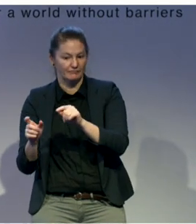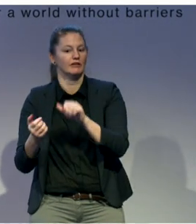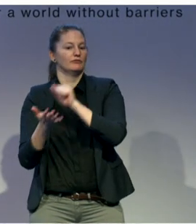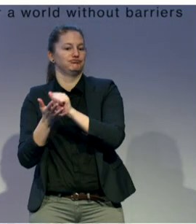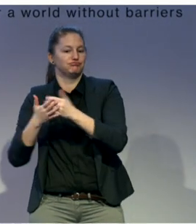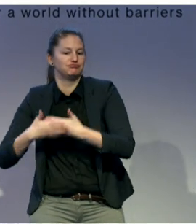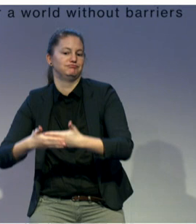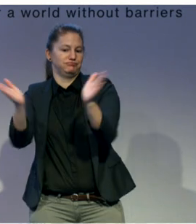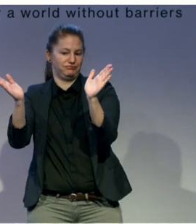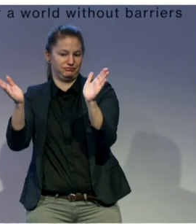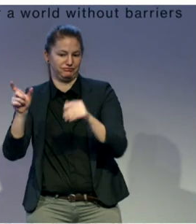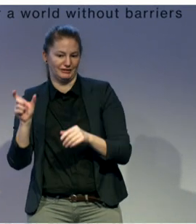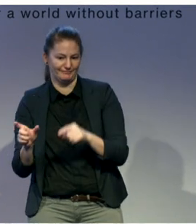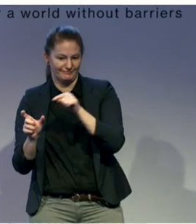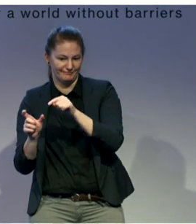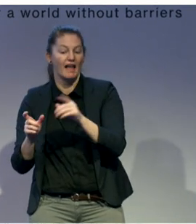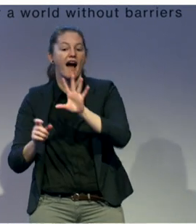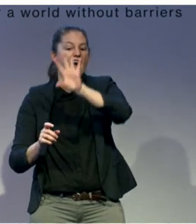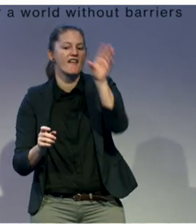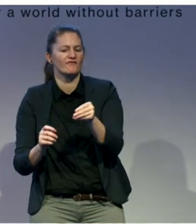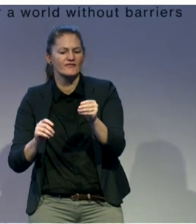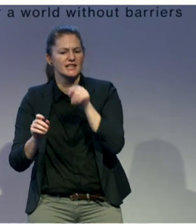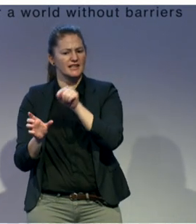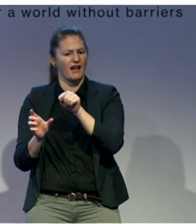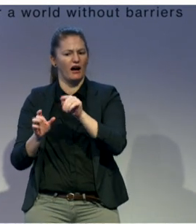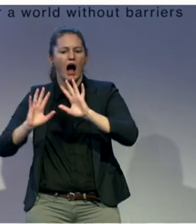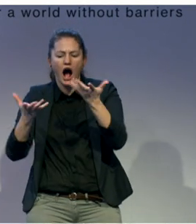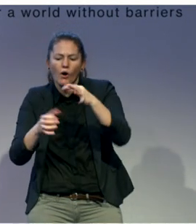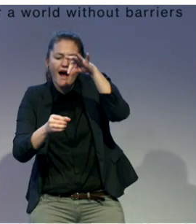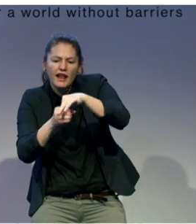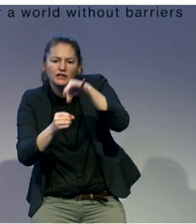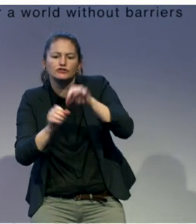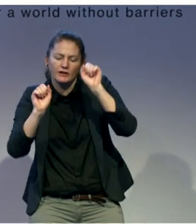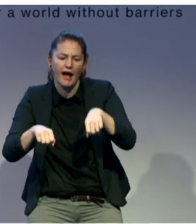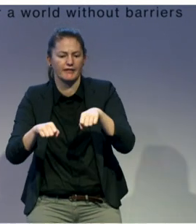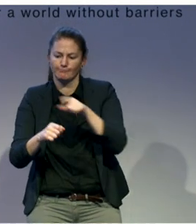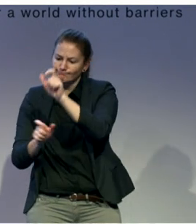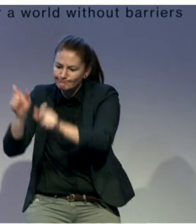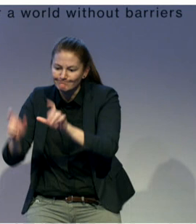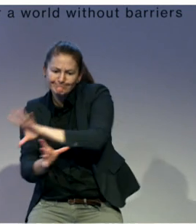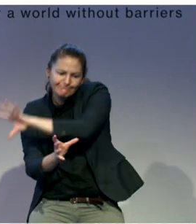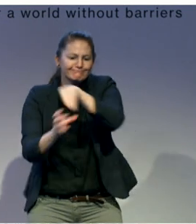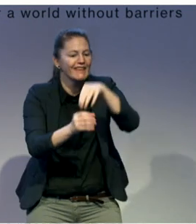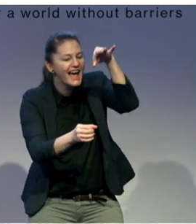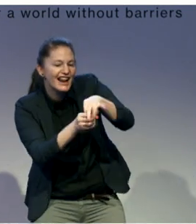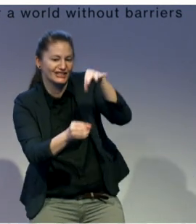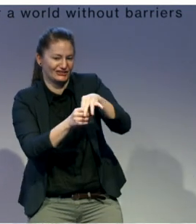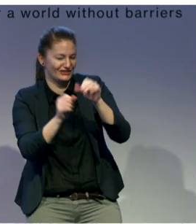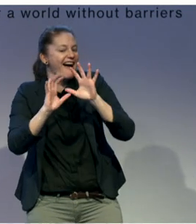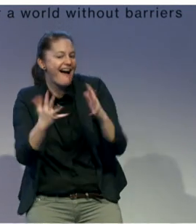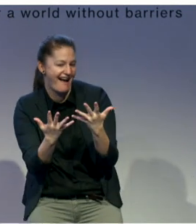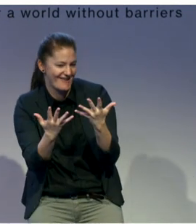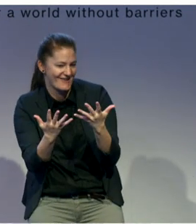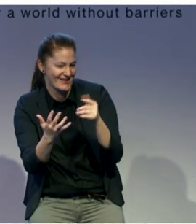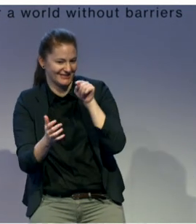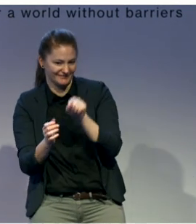Inclusive Elections in Africa. We commissioned a systematic review that looked at what had been happening in Africa over the